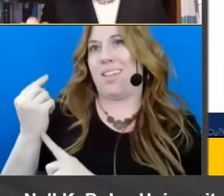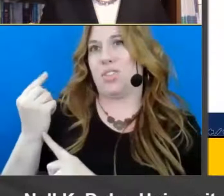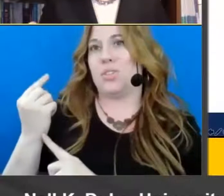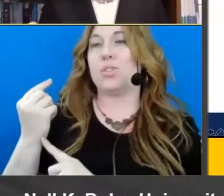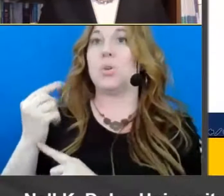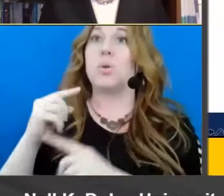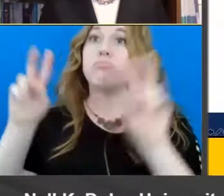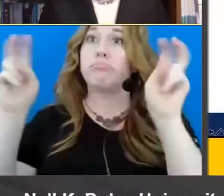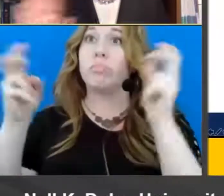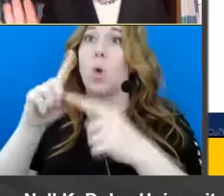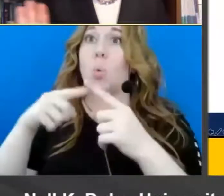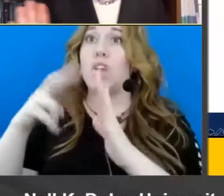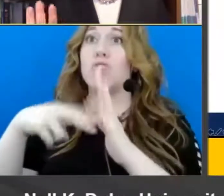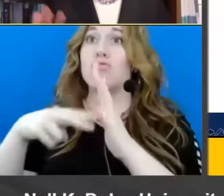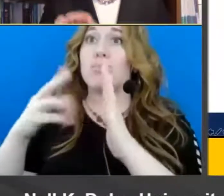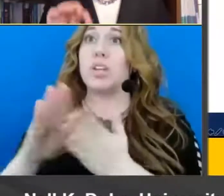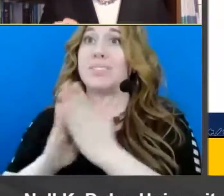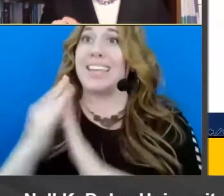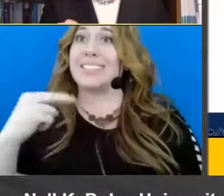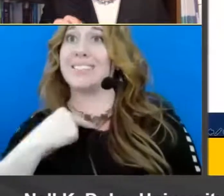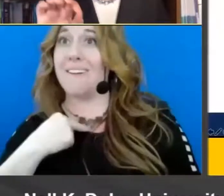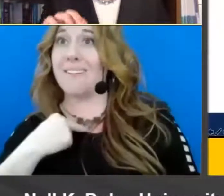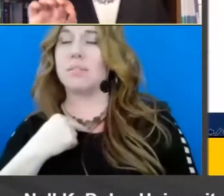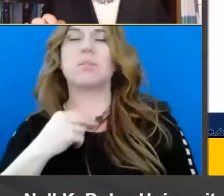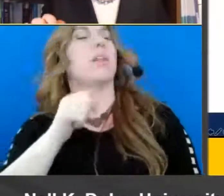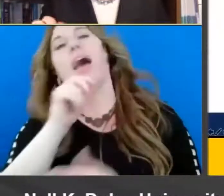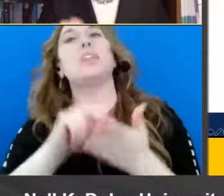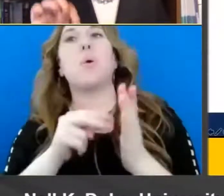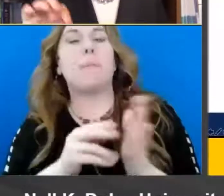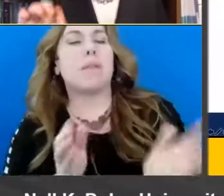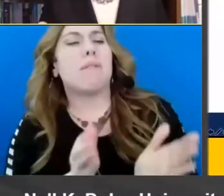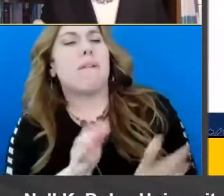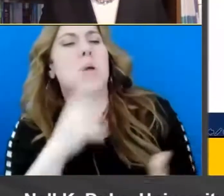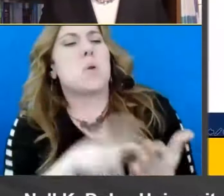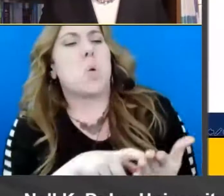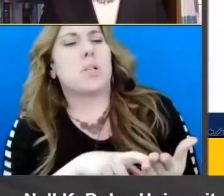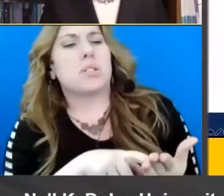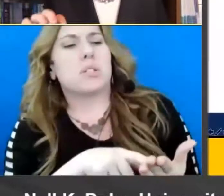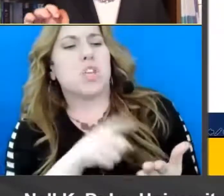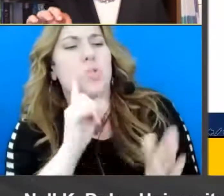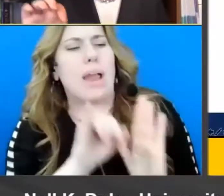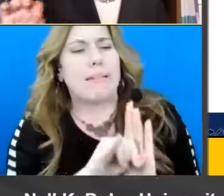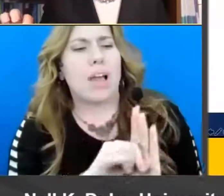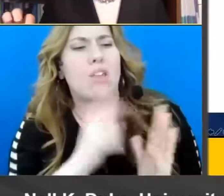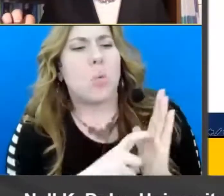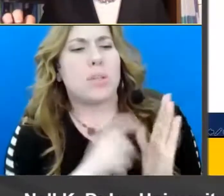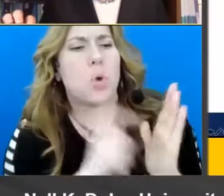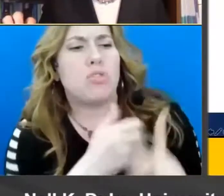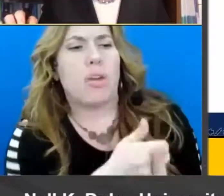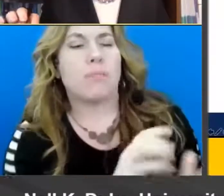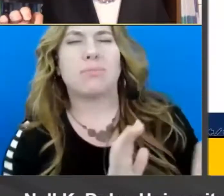i'm seeing you know people who ask for to they're going to think and that some people can help you